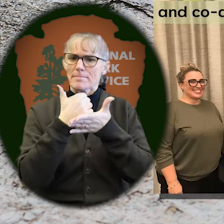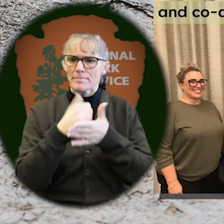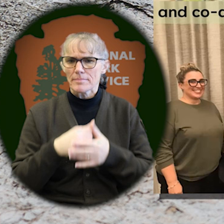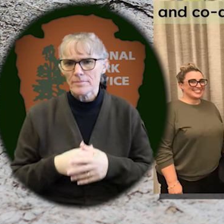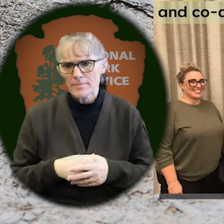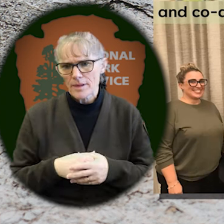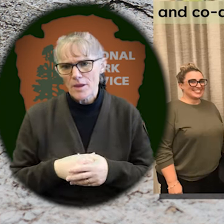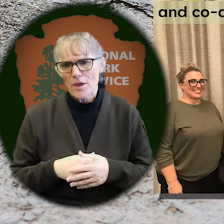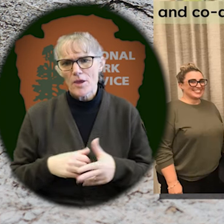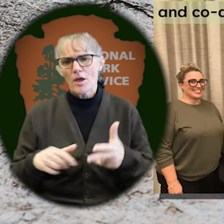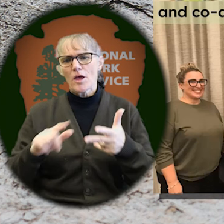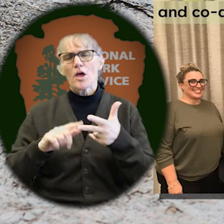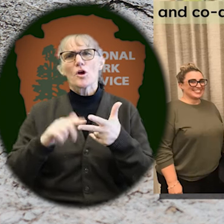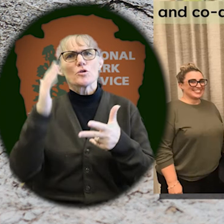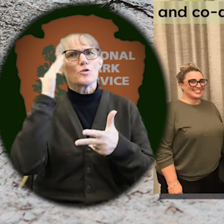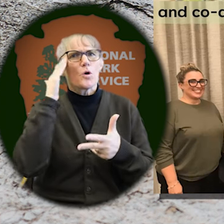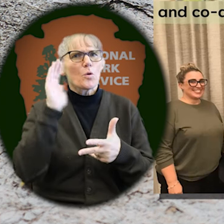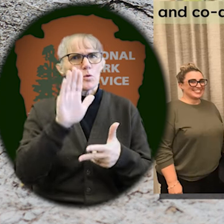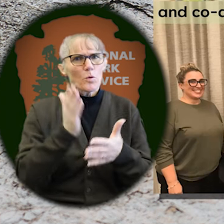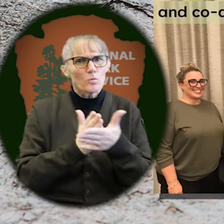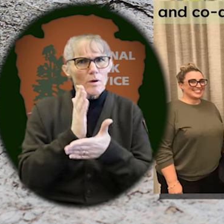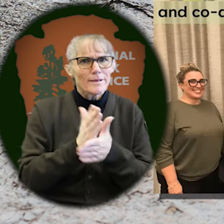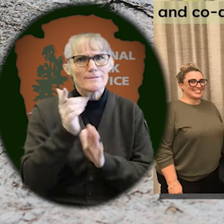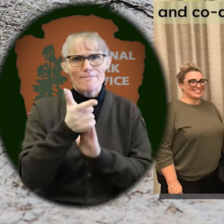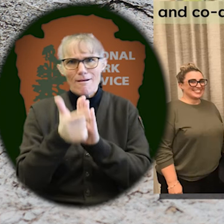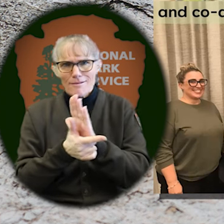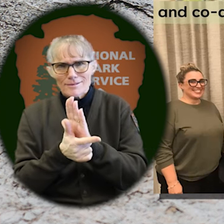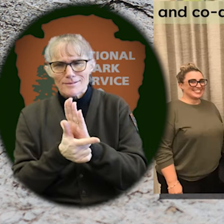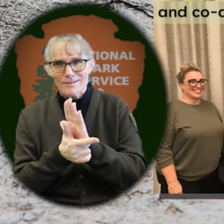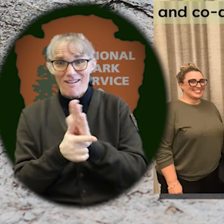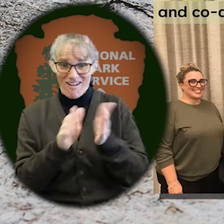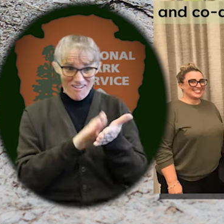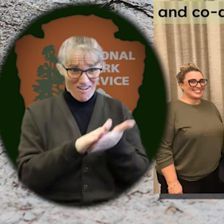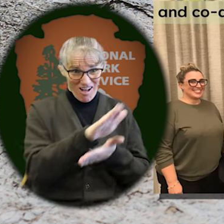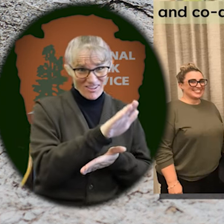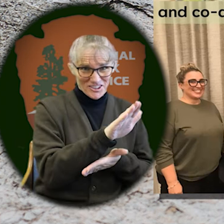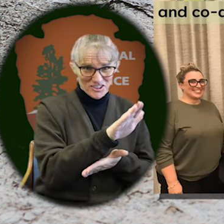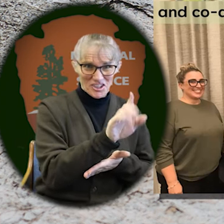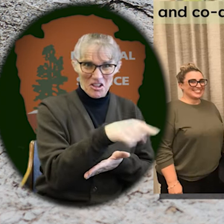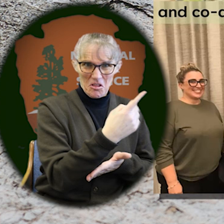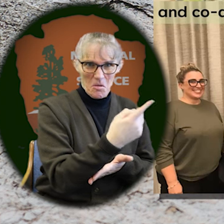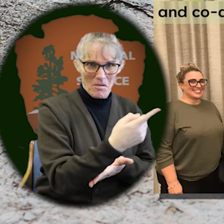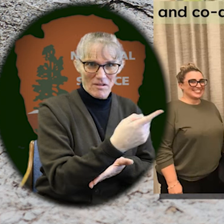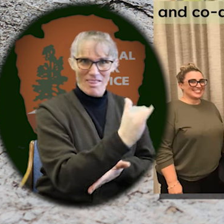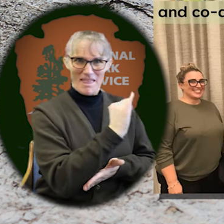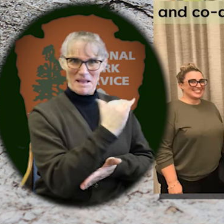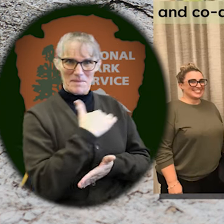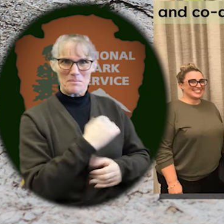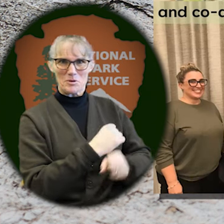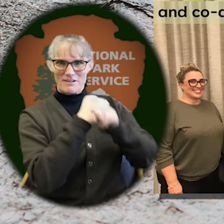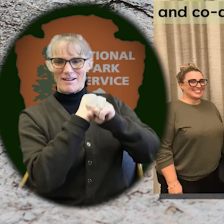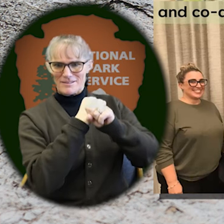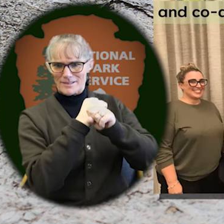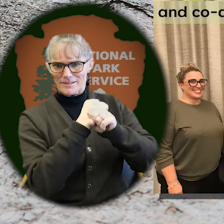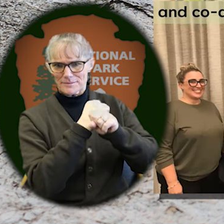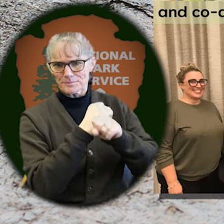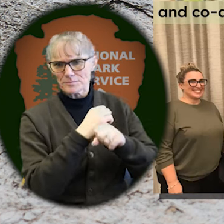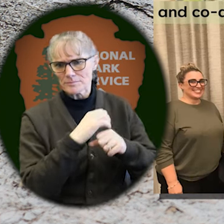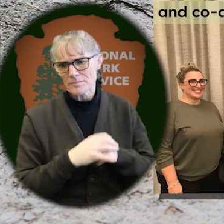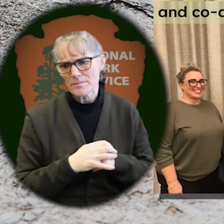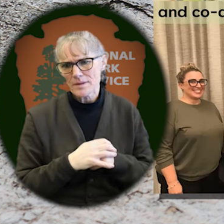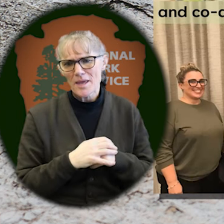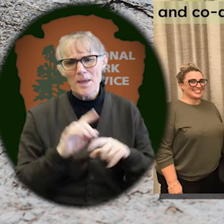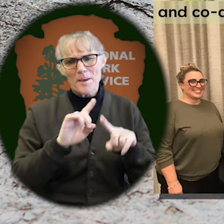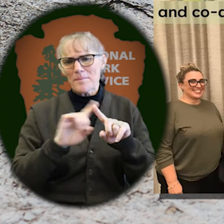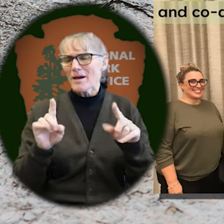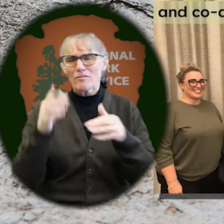rights and laws so that not only in college, like for me, you're protected, but in any